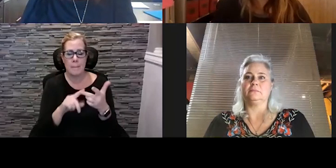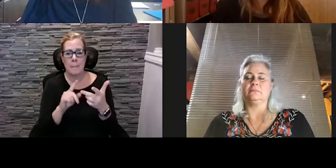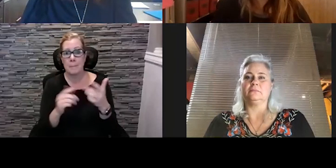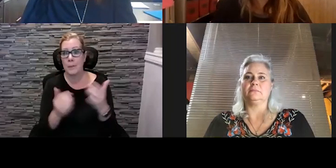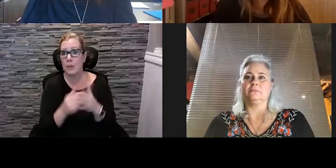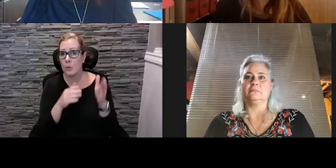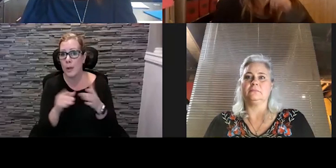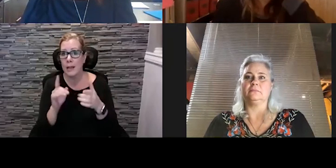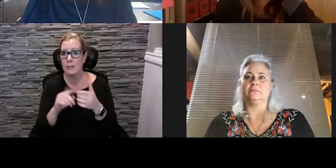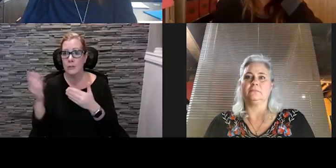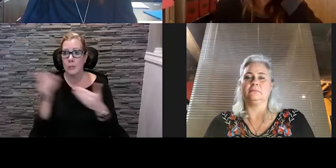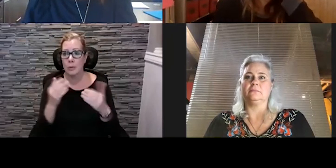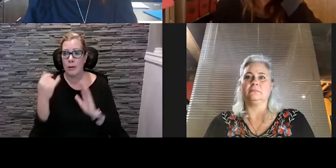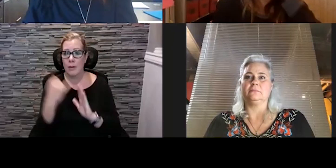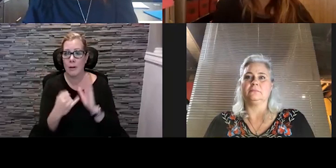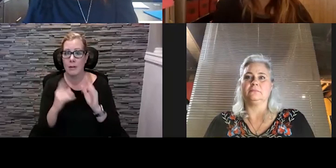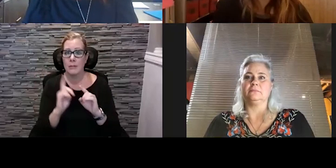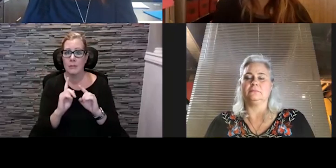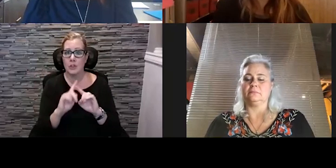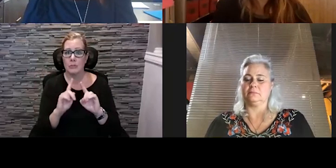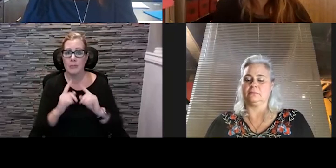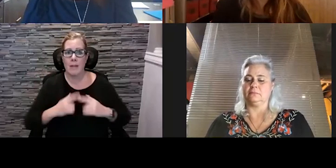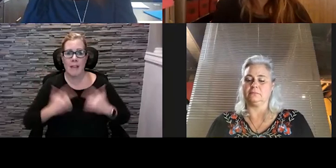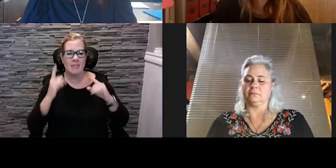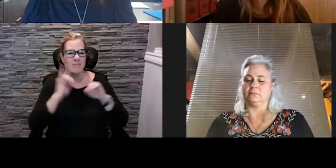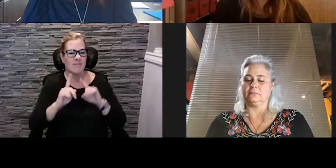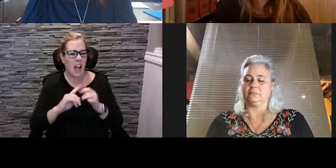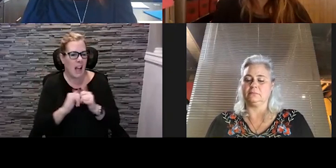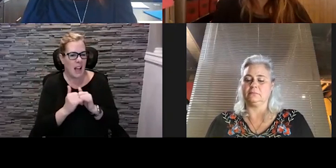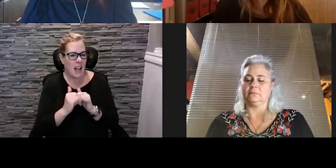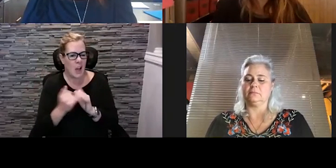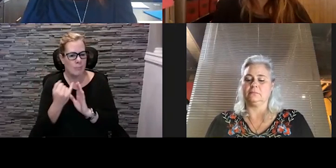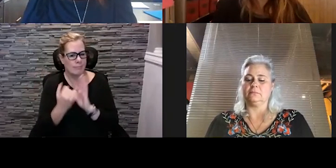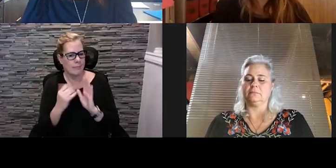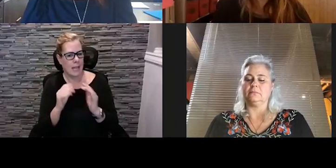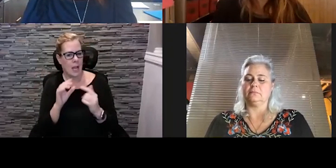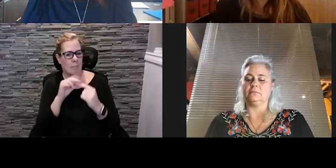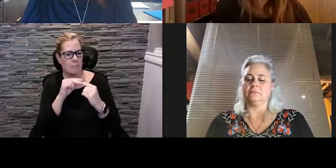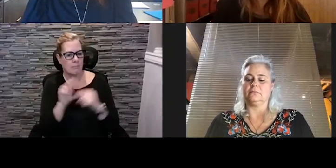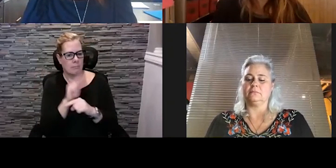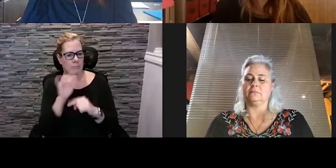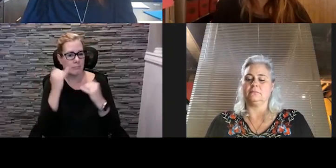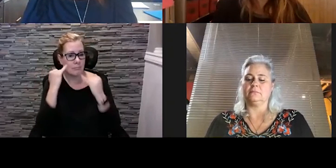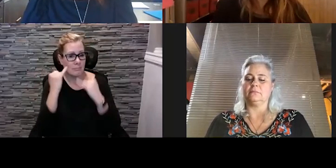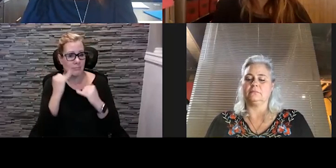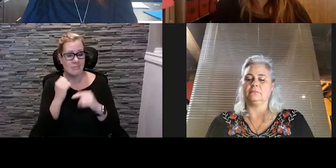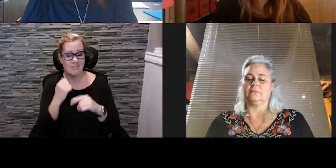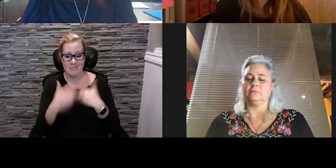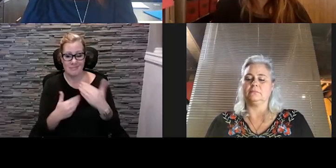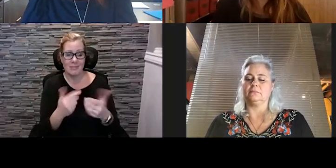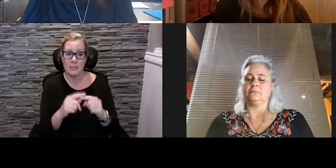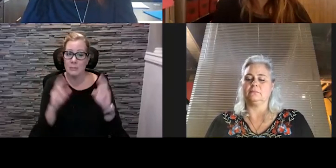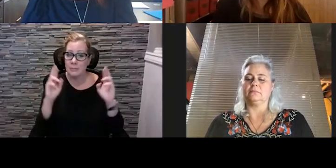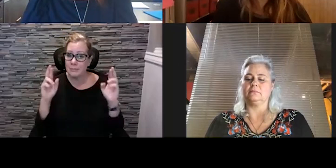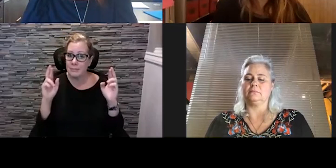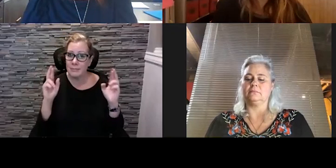bringing arts uh into different types of venues and and how artists can utilize those um ideas moving forward so we hope that